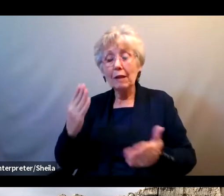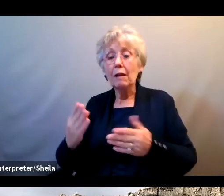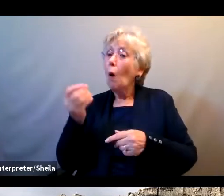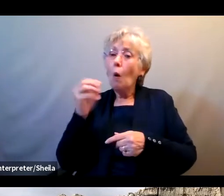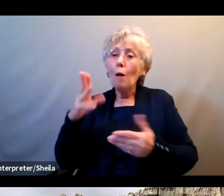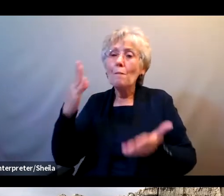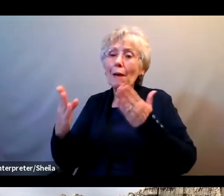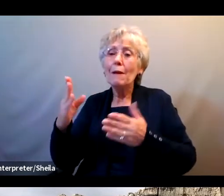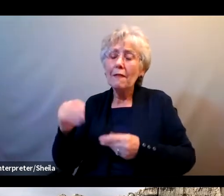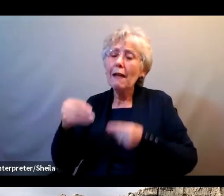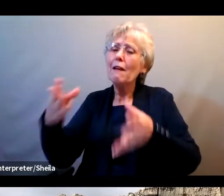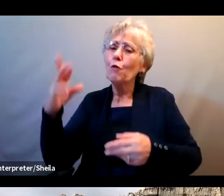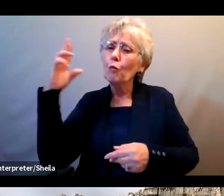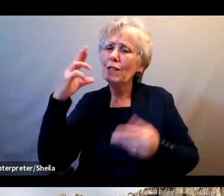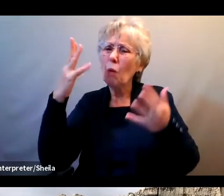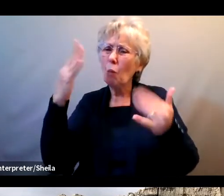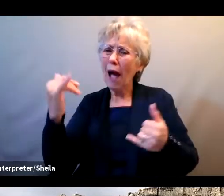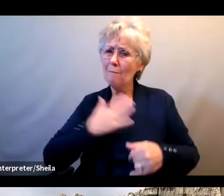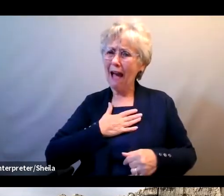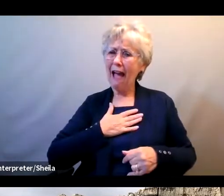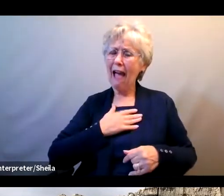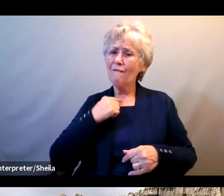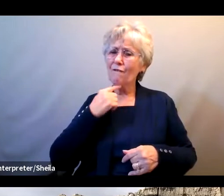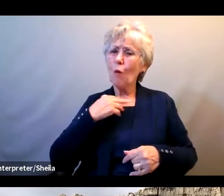reason for why they sound kind of different on the phone.